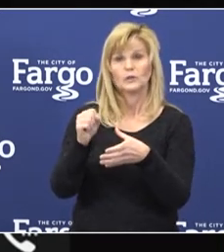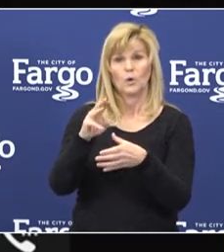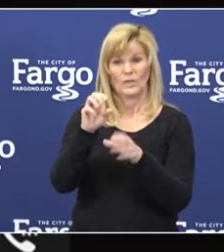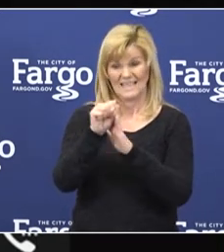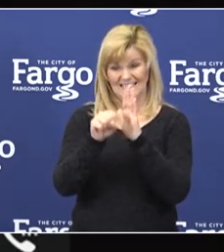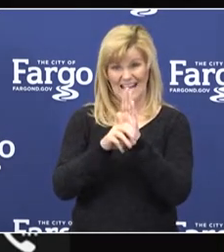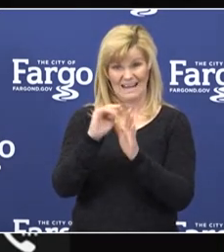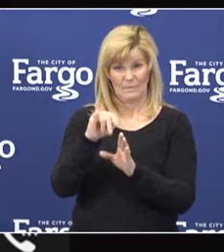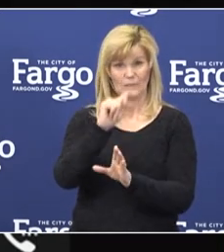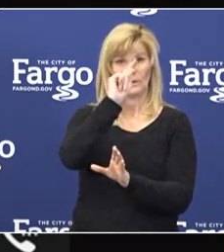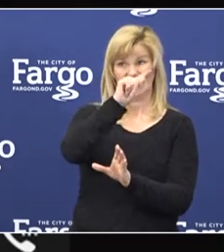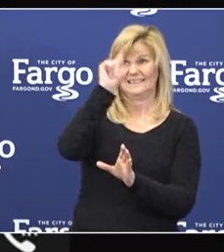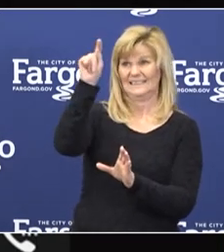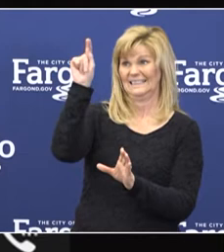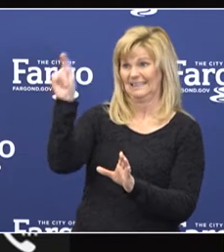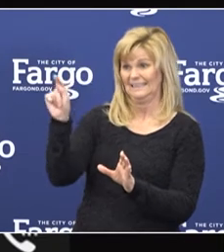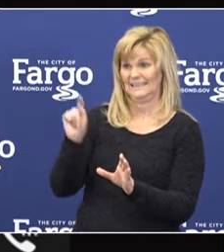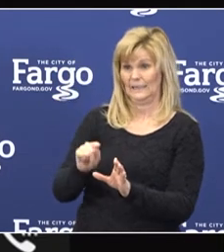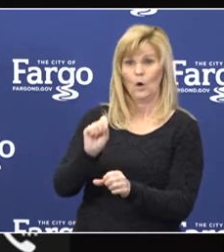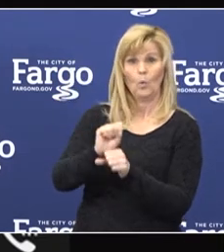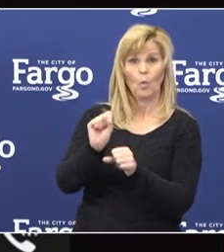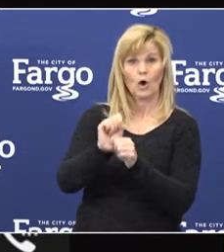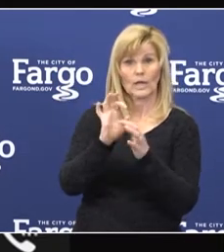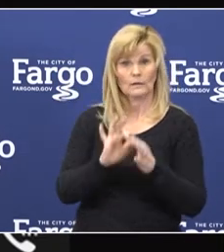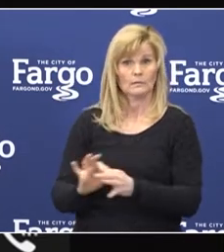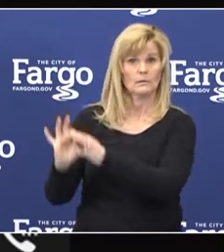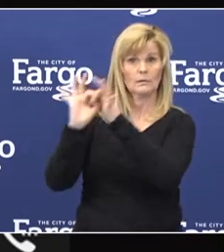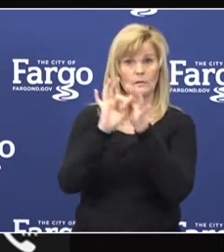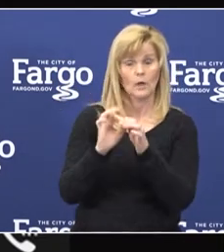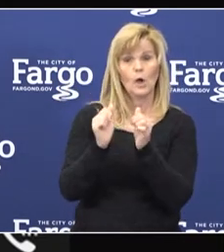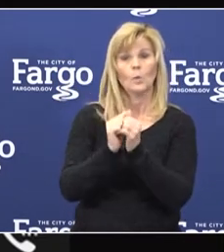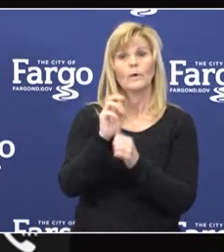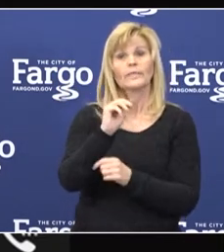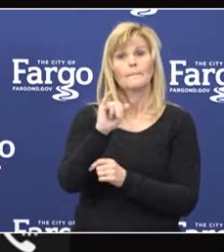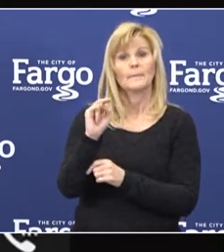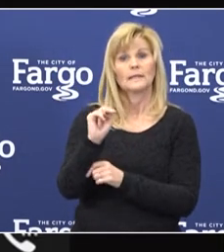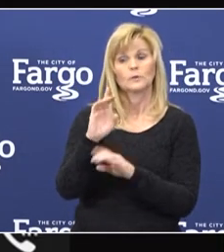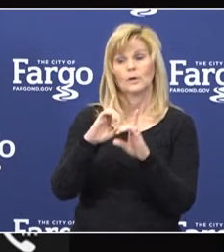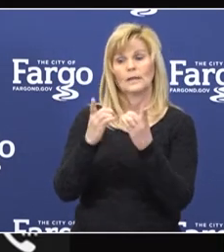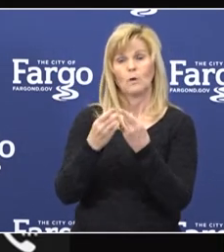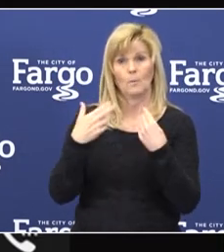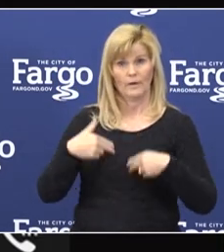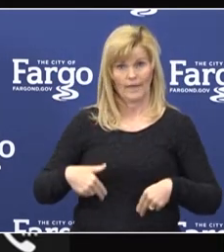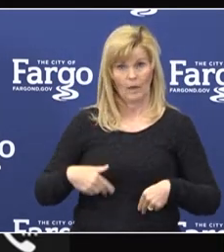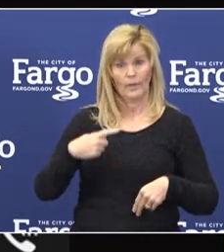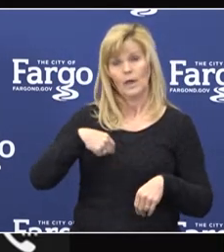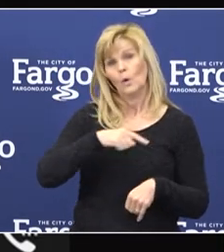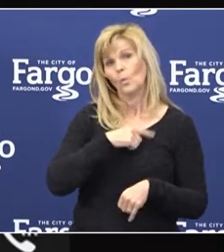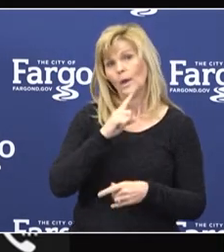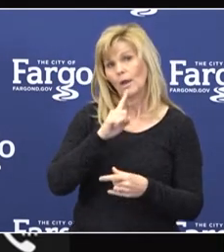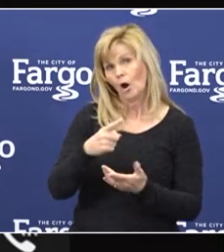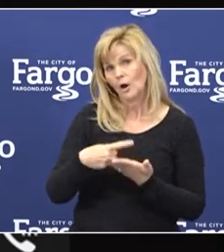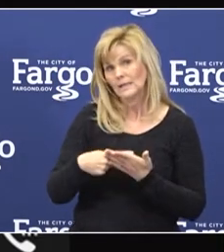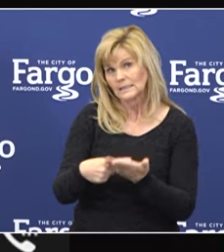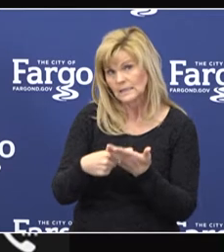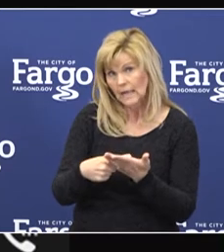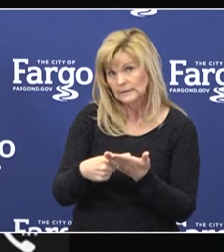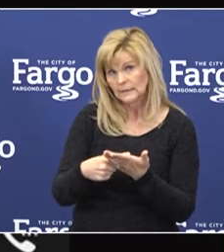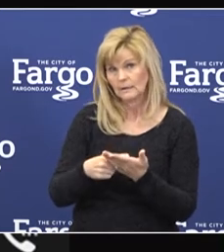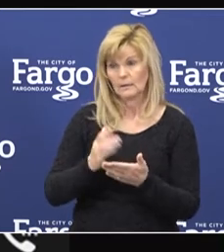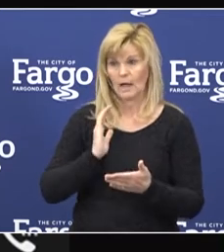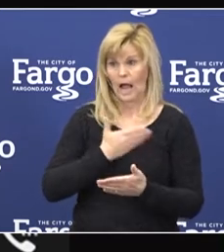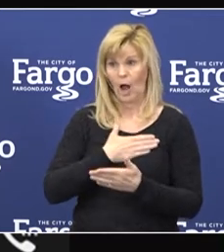of Minnesota working collaboratively with the Minnesota Department of Health. And we are discussing each of our